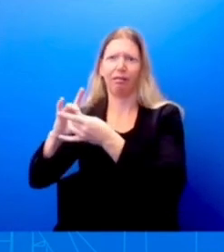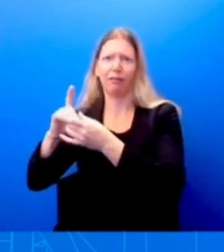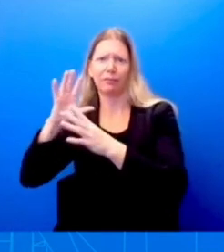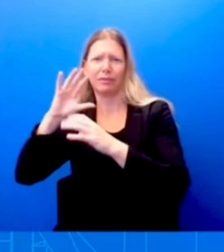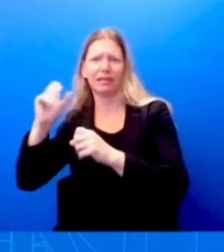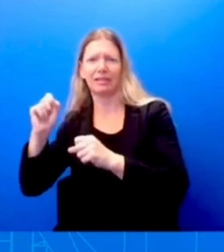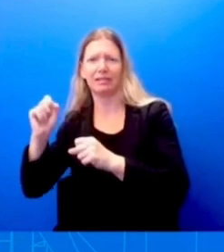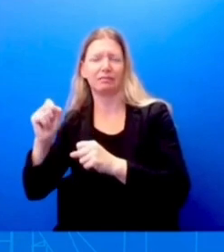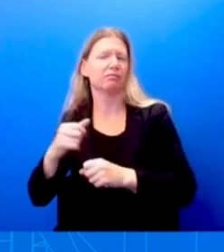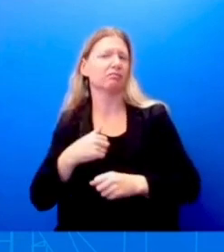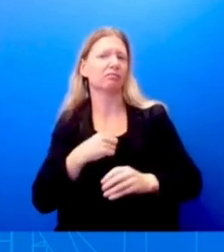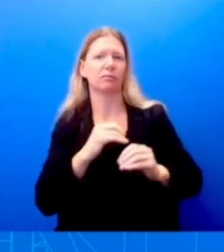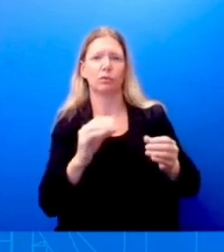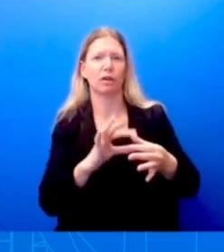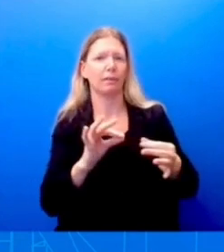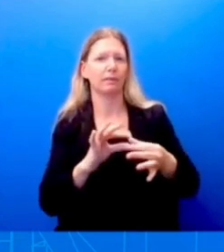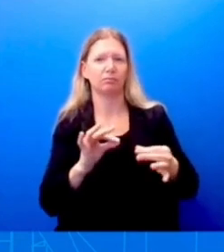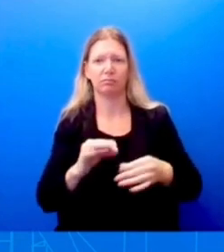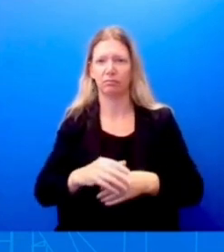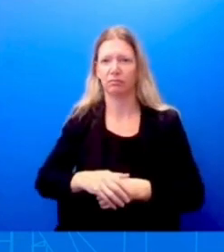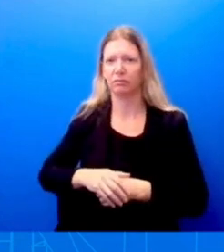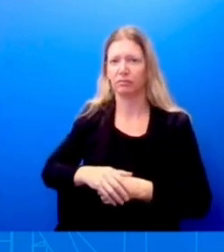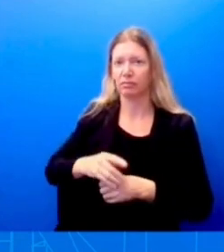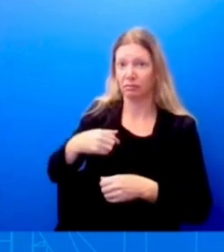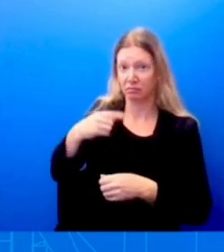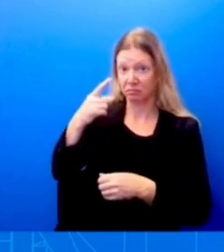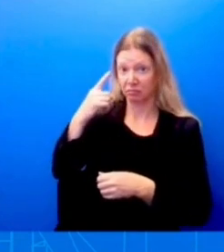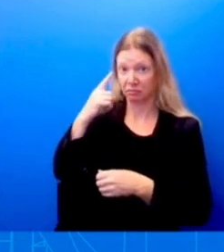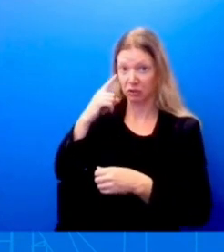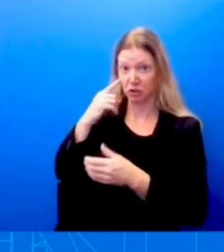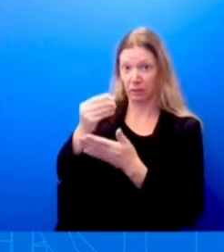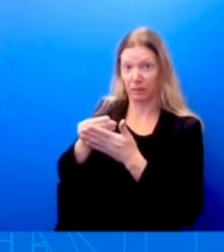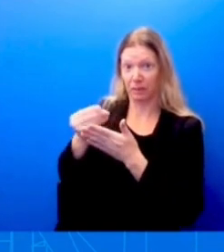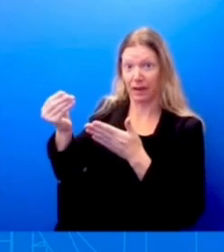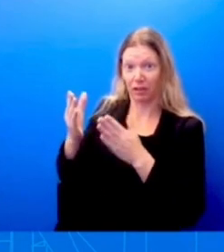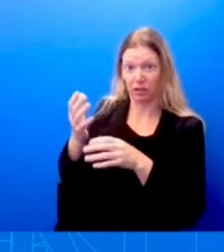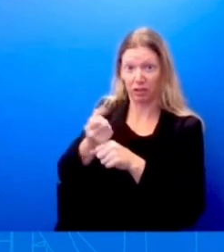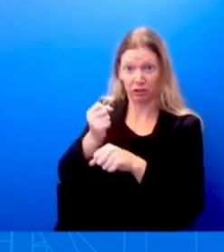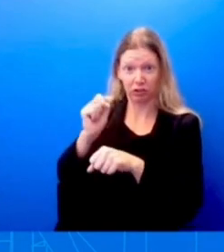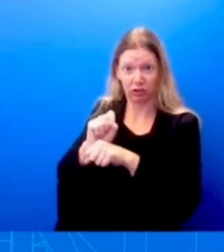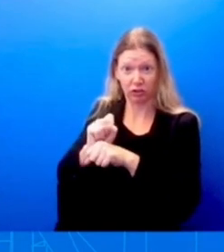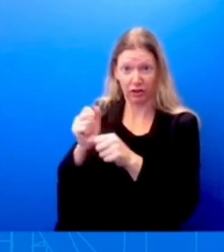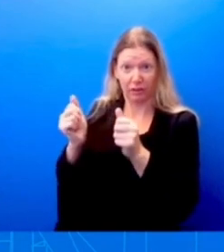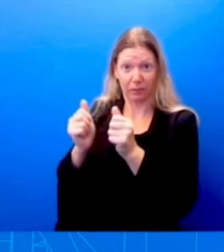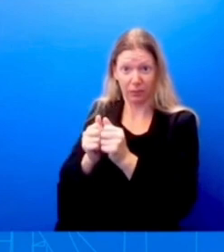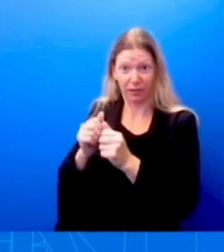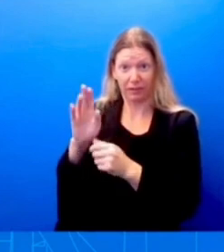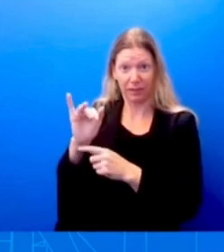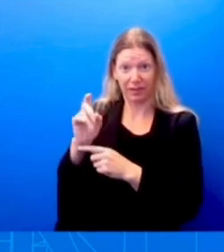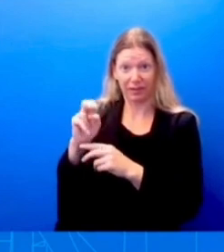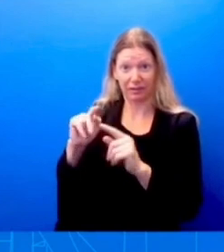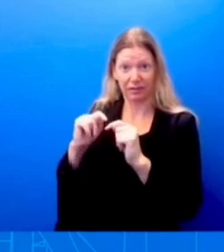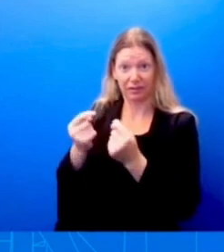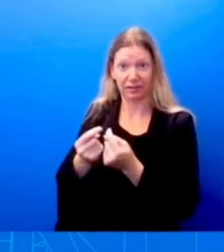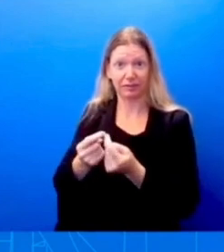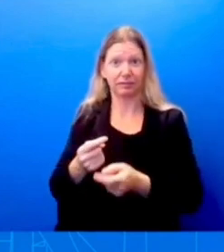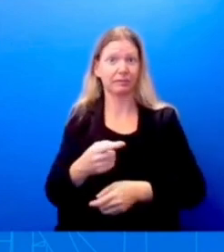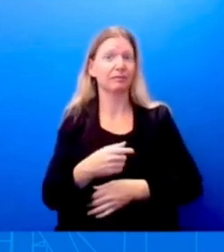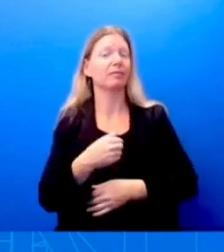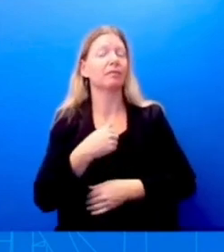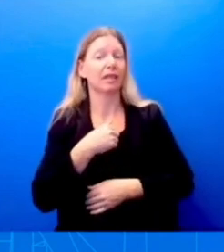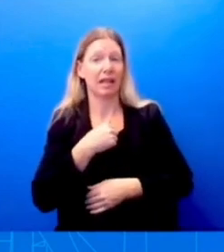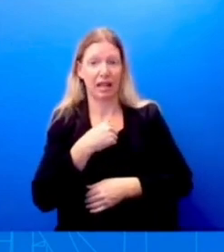Biden administration. Can you guarantee that there's no quid pro quo? question. I'm not going to get involved in this. That is a question for